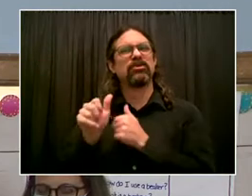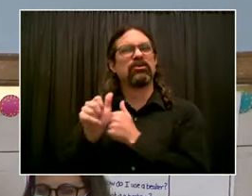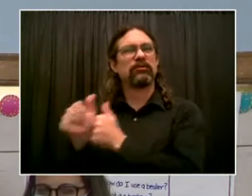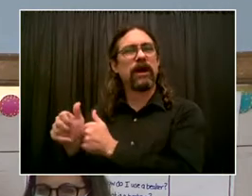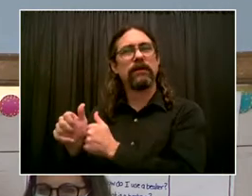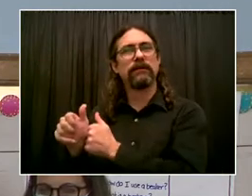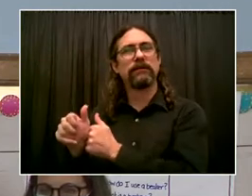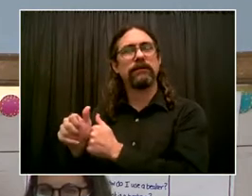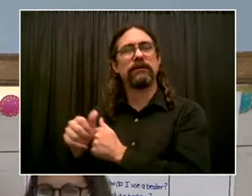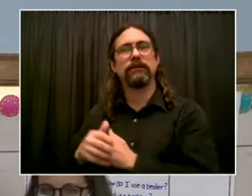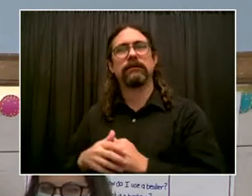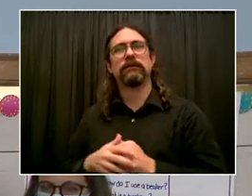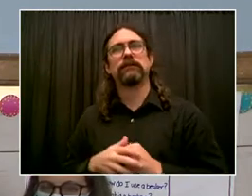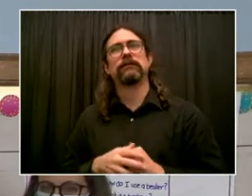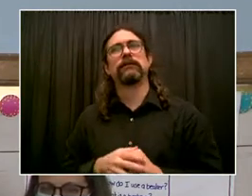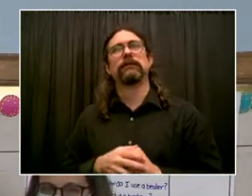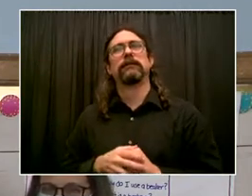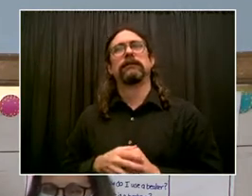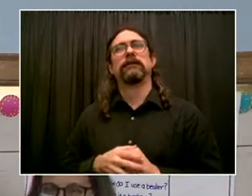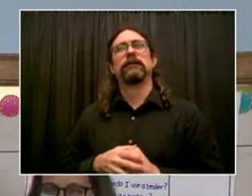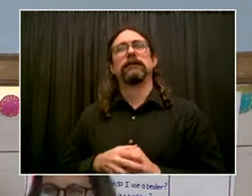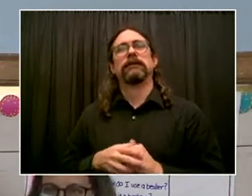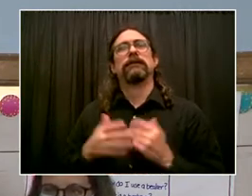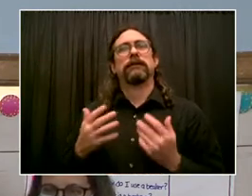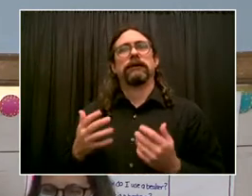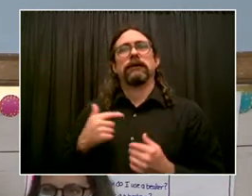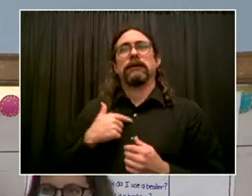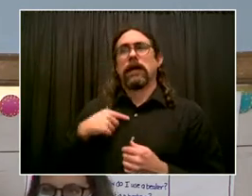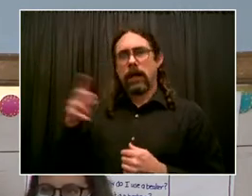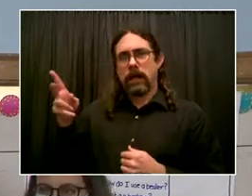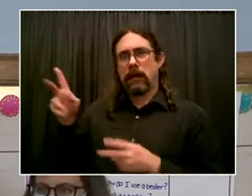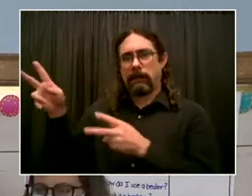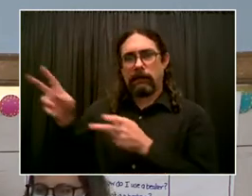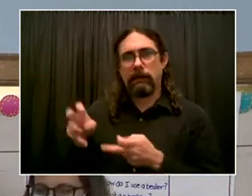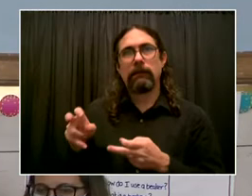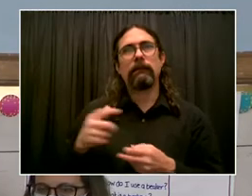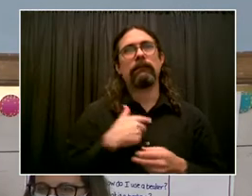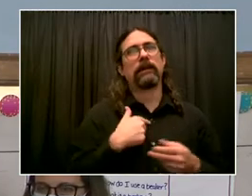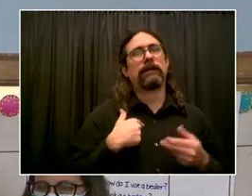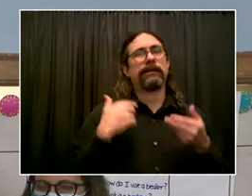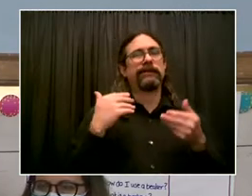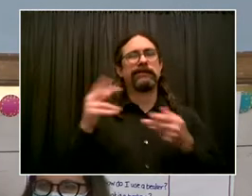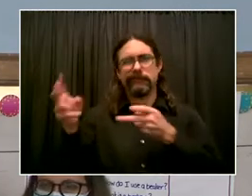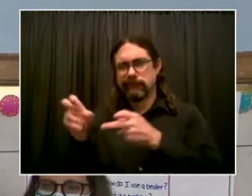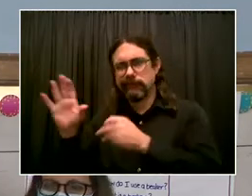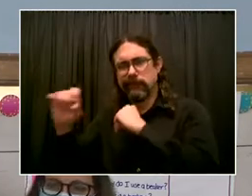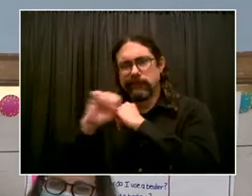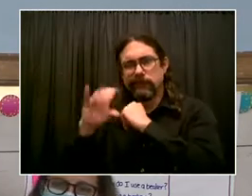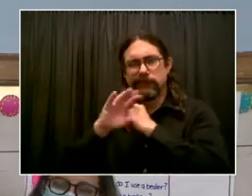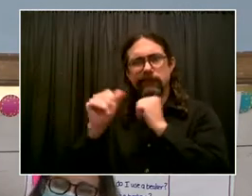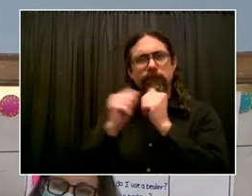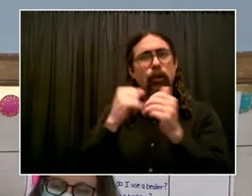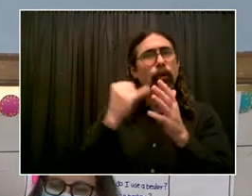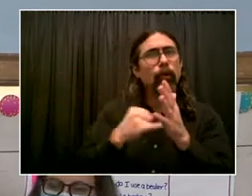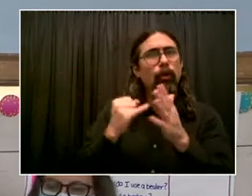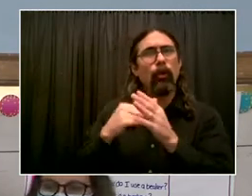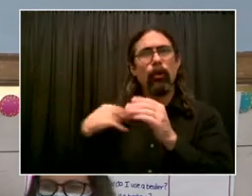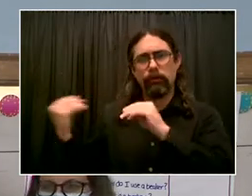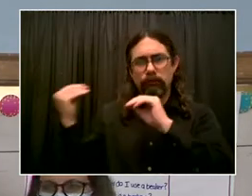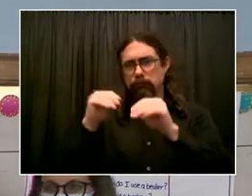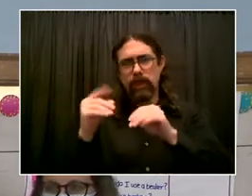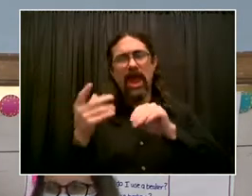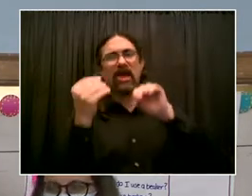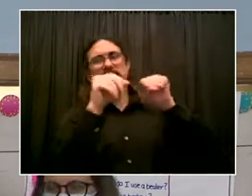the artwork. It's ready to put up on web pages on your social networks. We promoted it at our